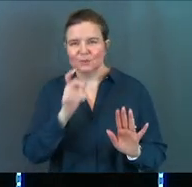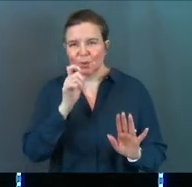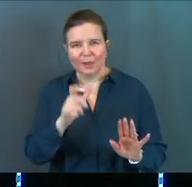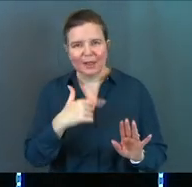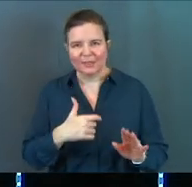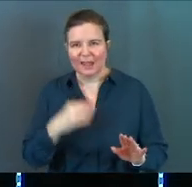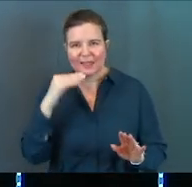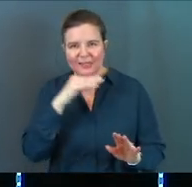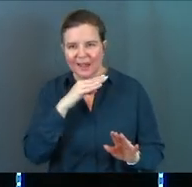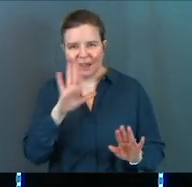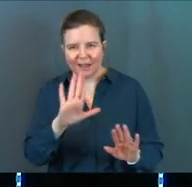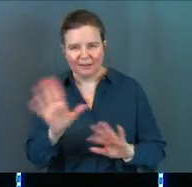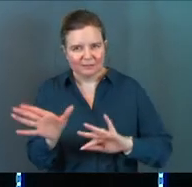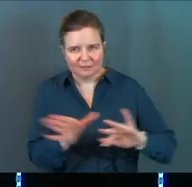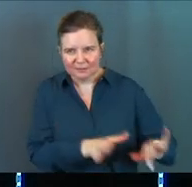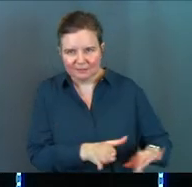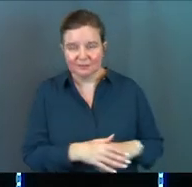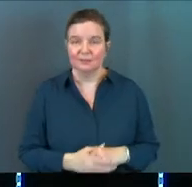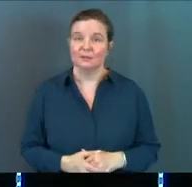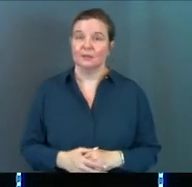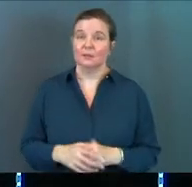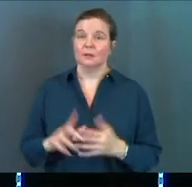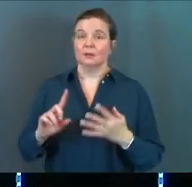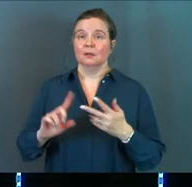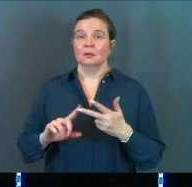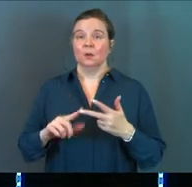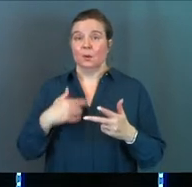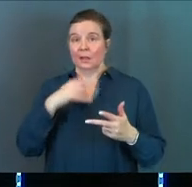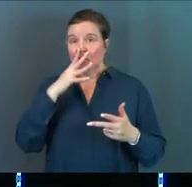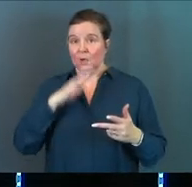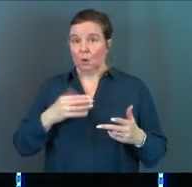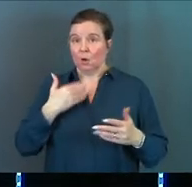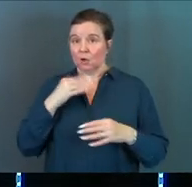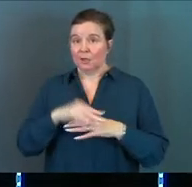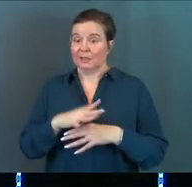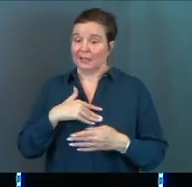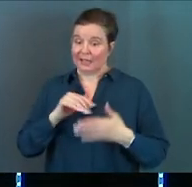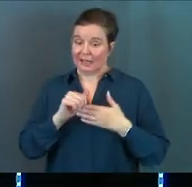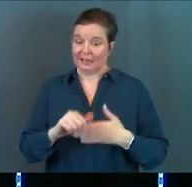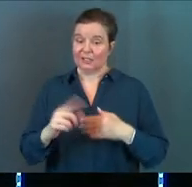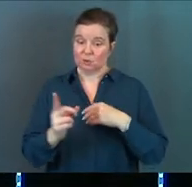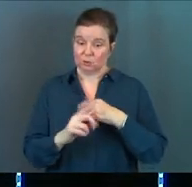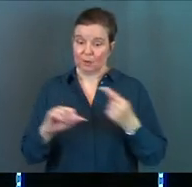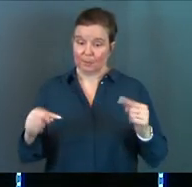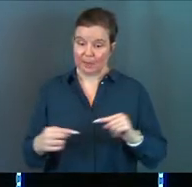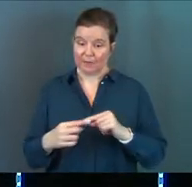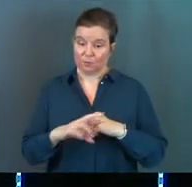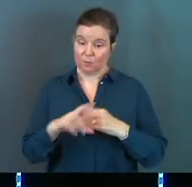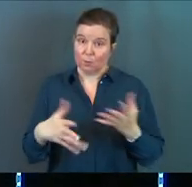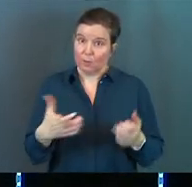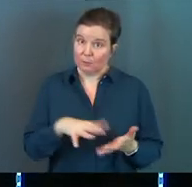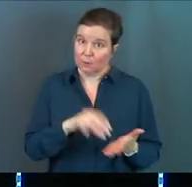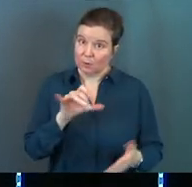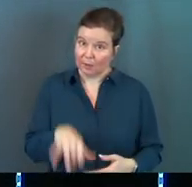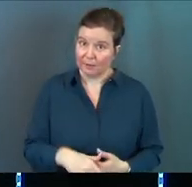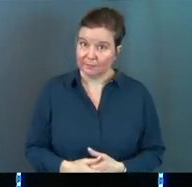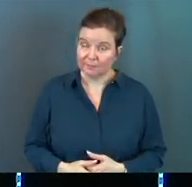let that lie exist for them. Number three, when they ignore our good counsel, it can lead to painful results. We do want them to learn that.